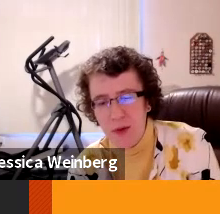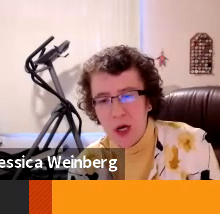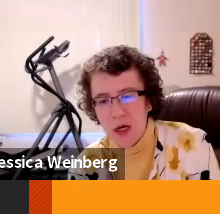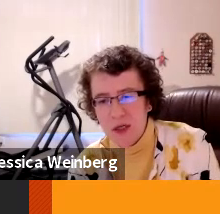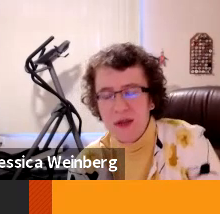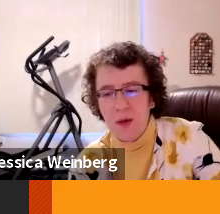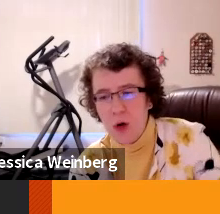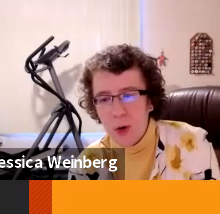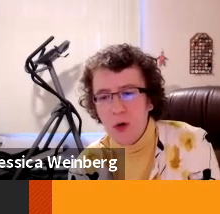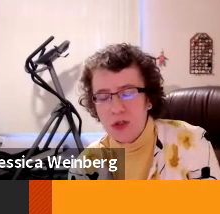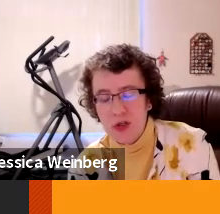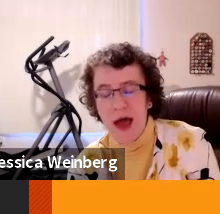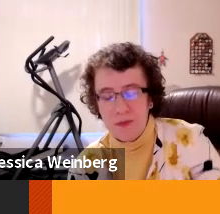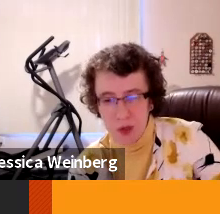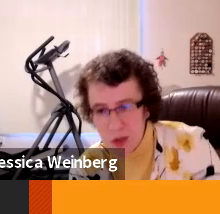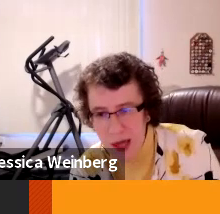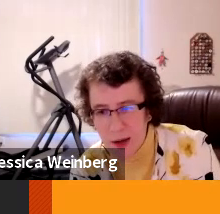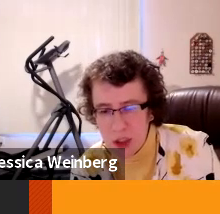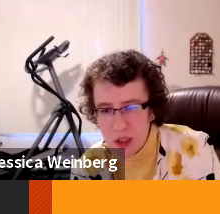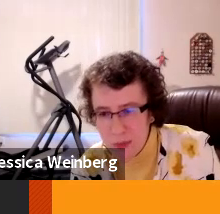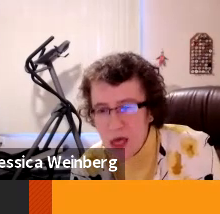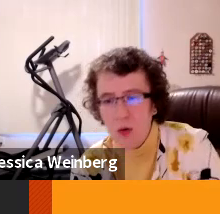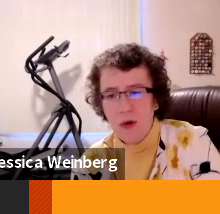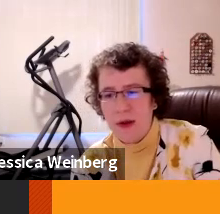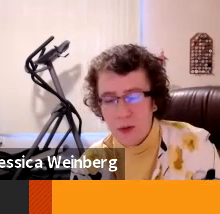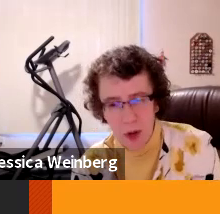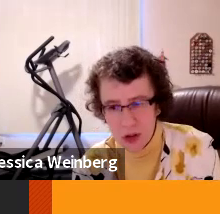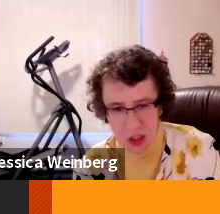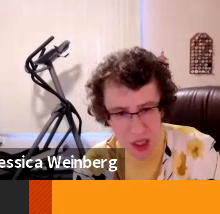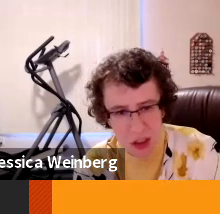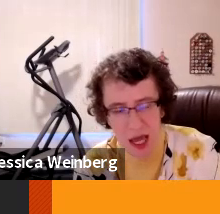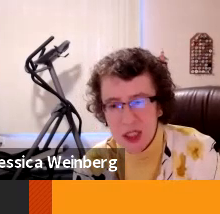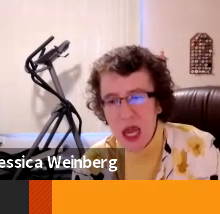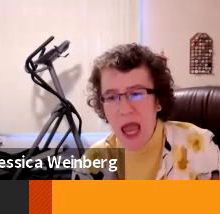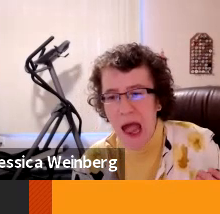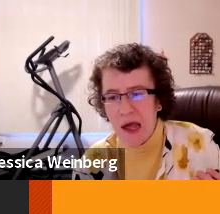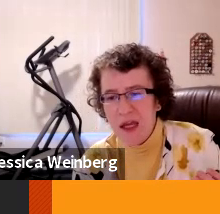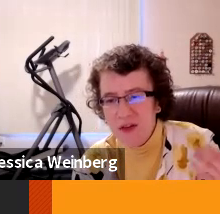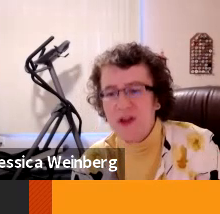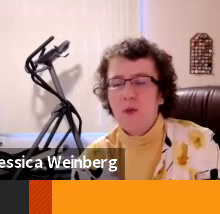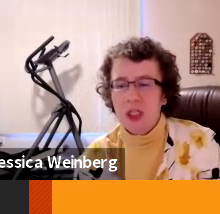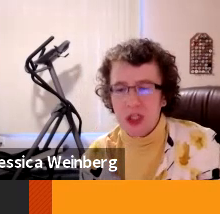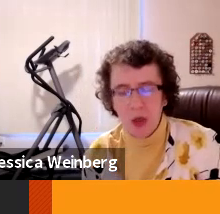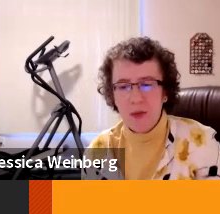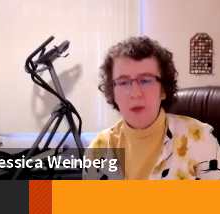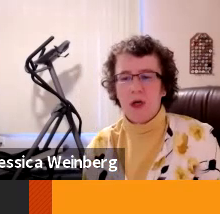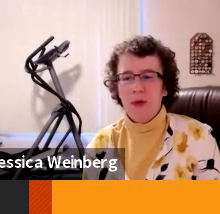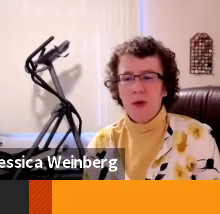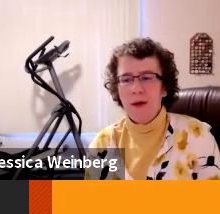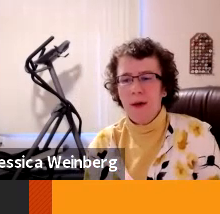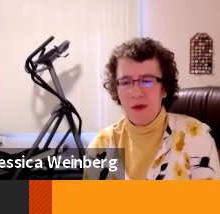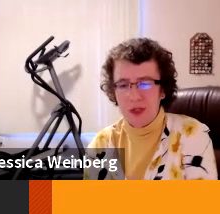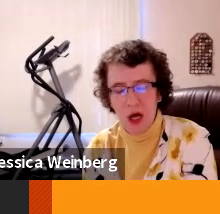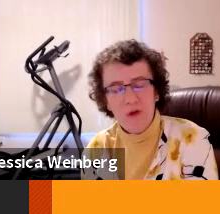or said they were gonna said they were opposed to that total language in the bill or they were opposed to the sales tax even if it was a total member